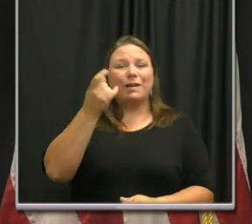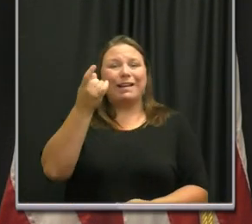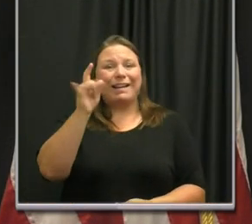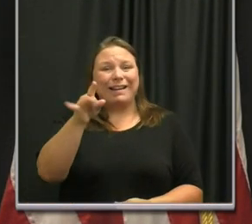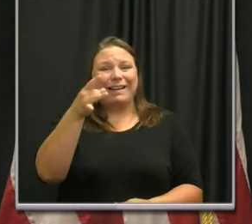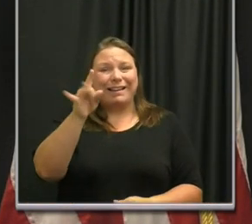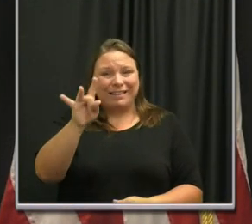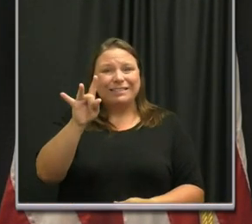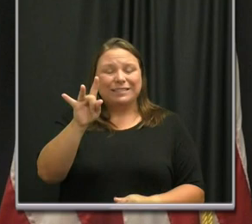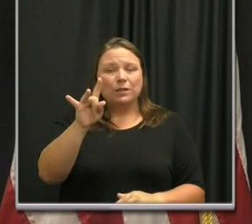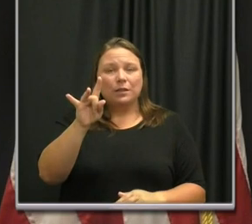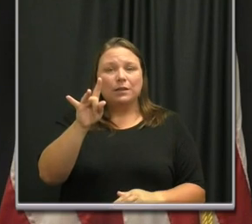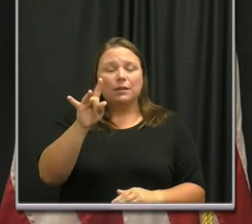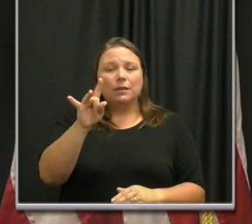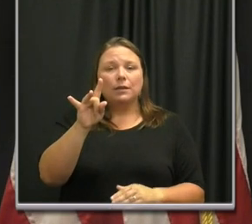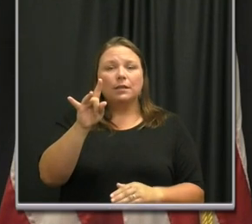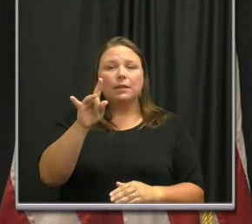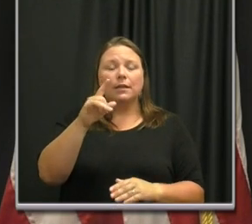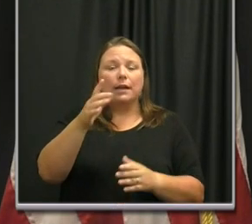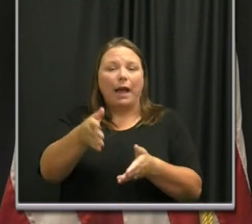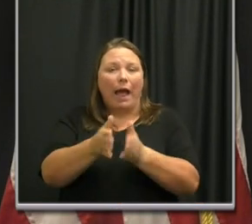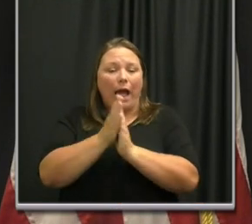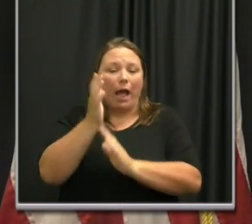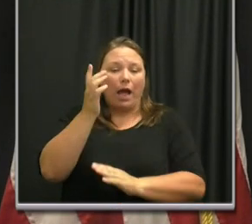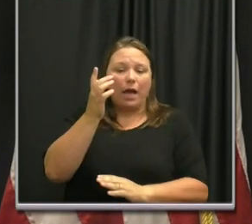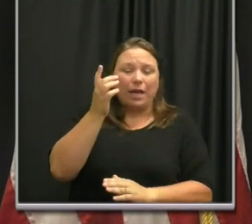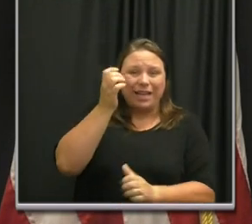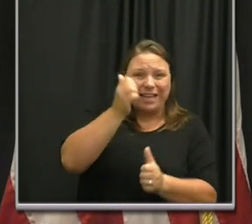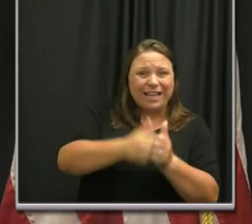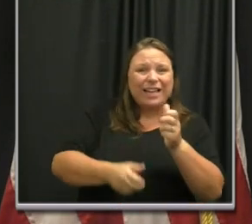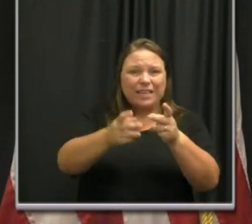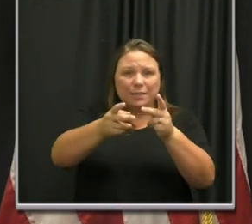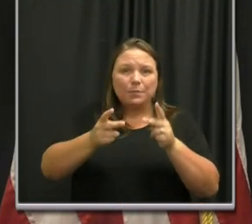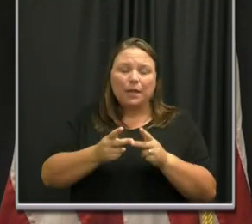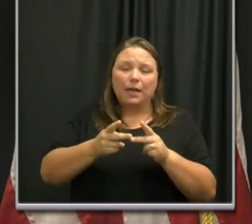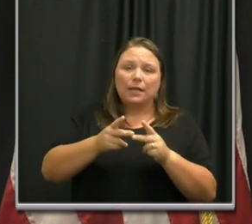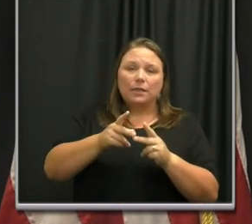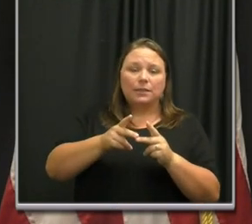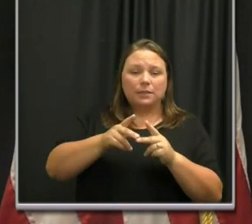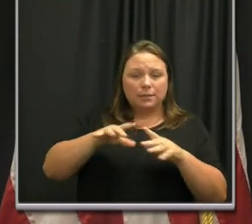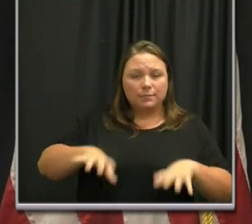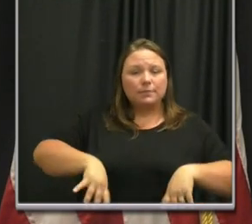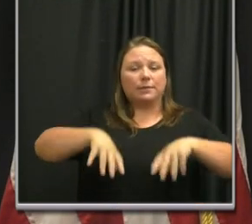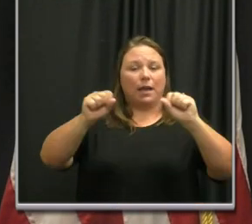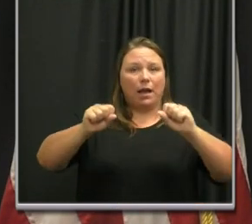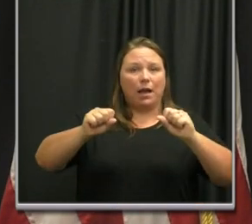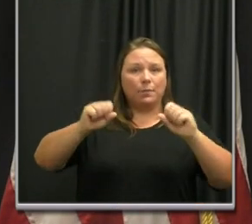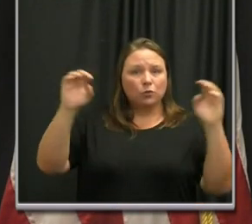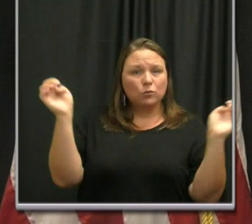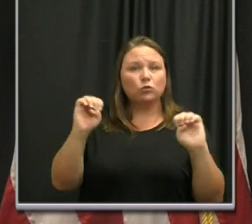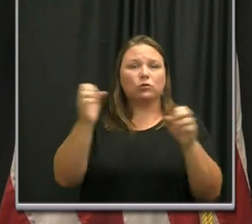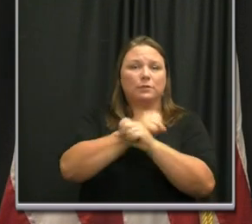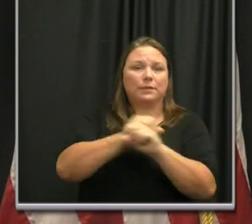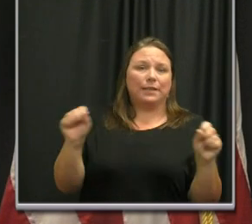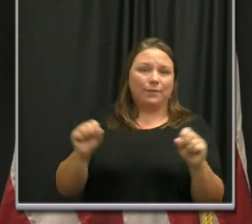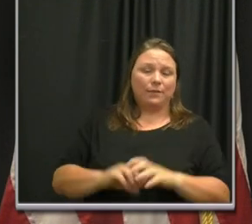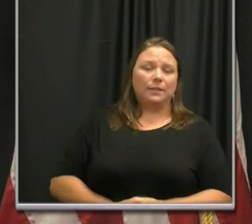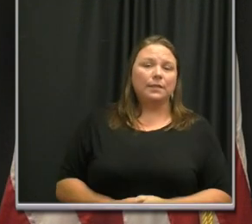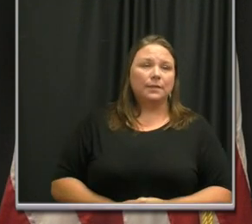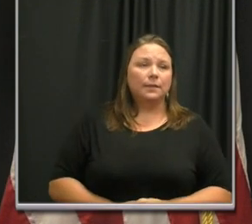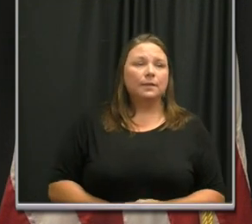and the report asks each spot to take swift action to adopt emergency safety measures.